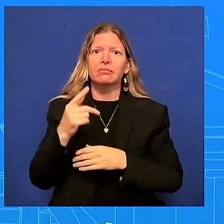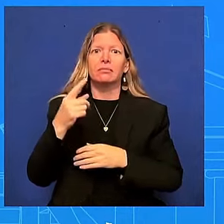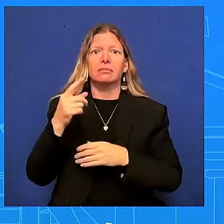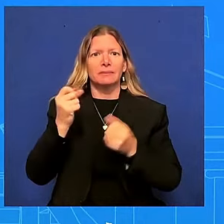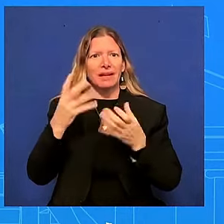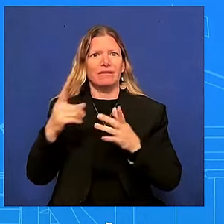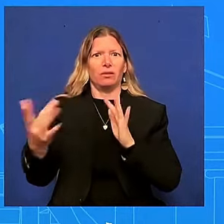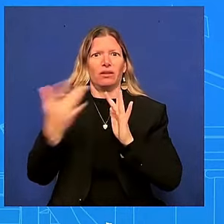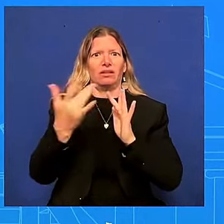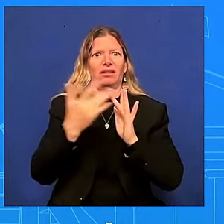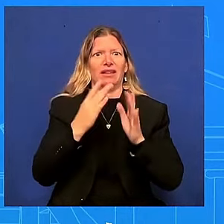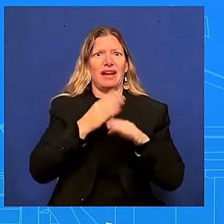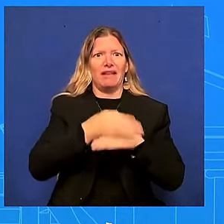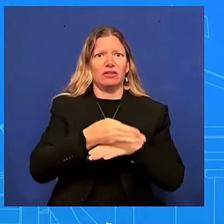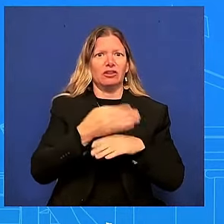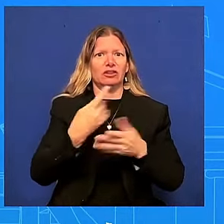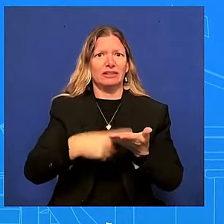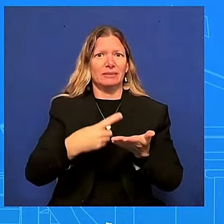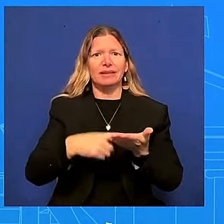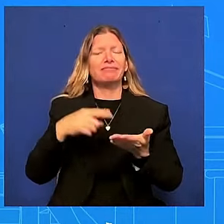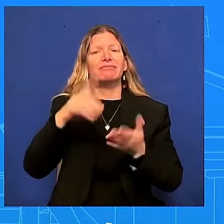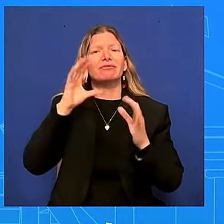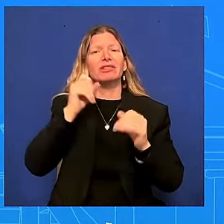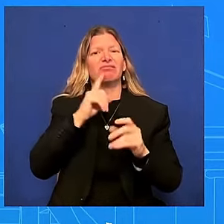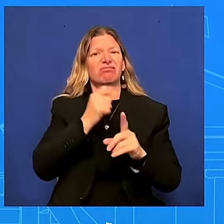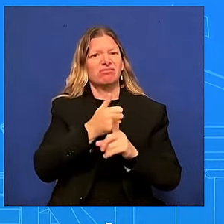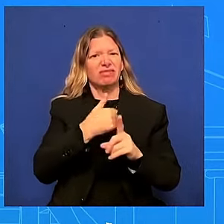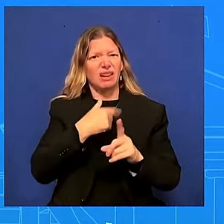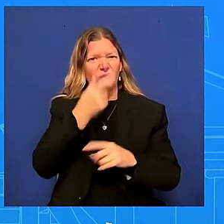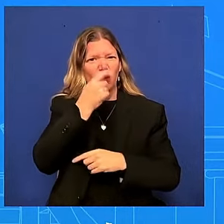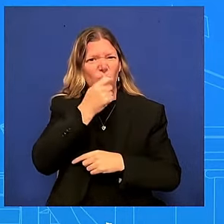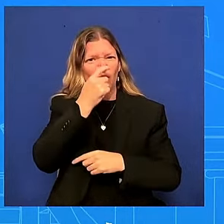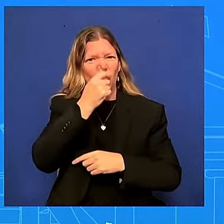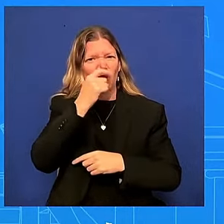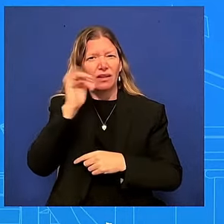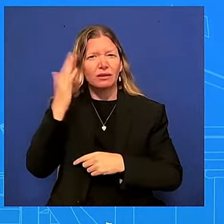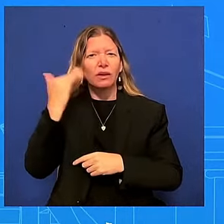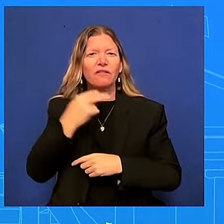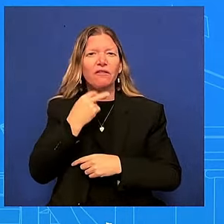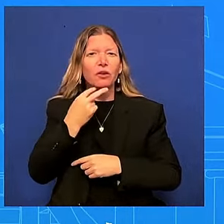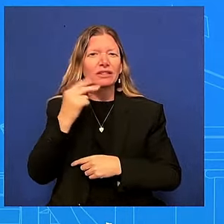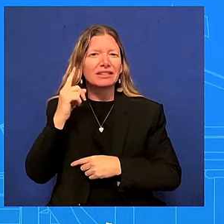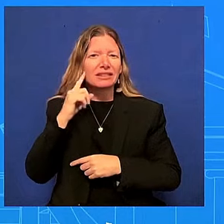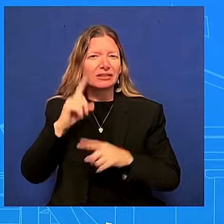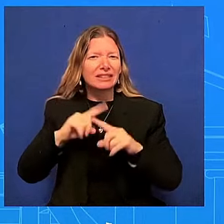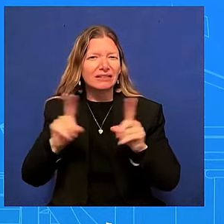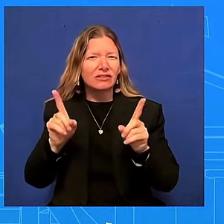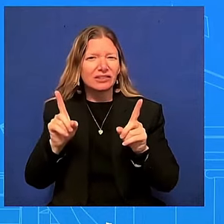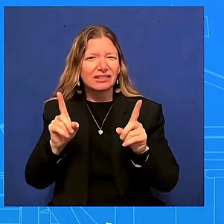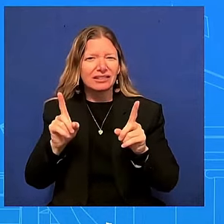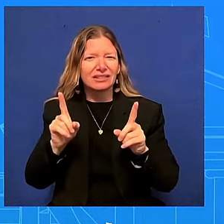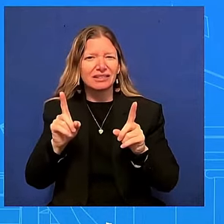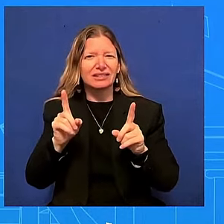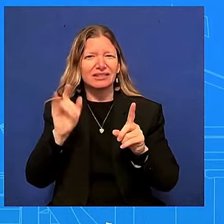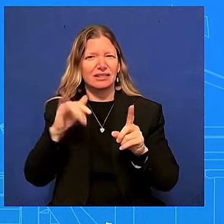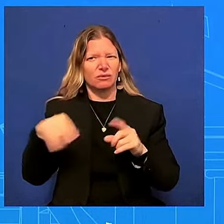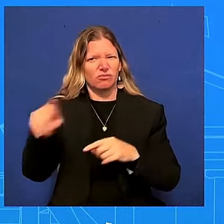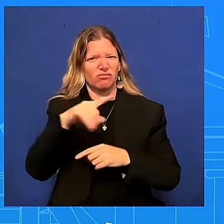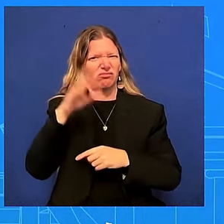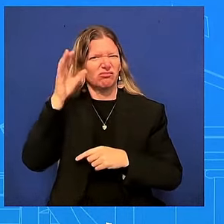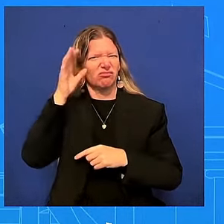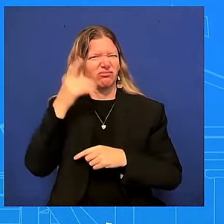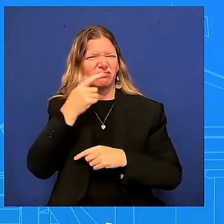say this and the president said this uh over the past couple of days certainly right after the debate he knows how to do the job